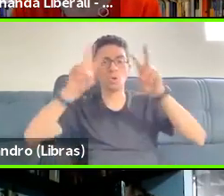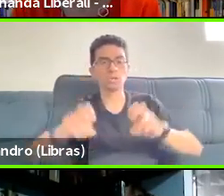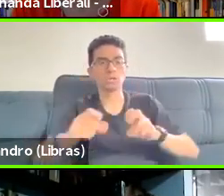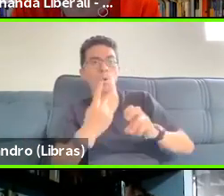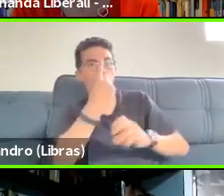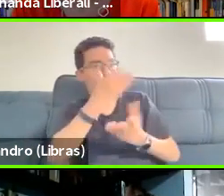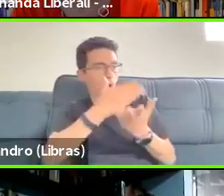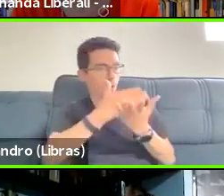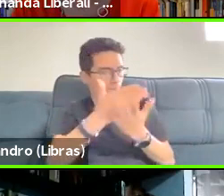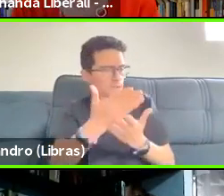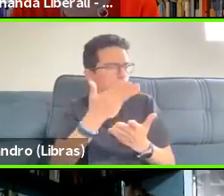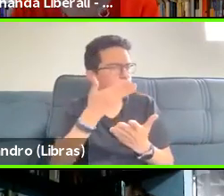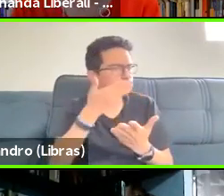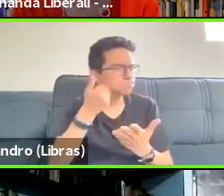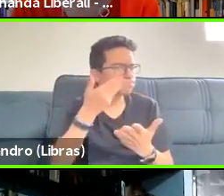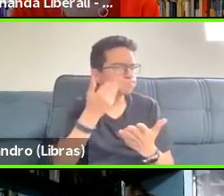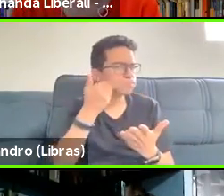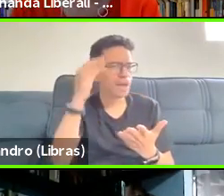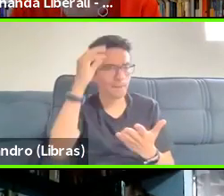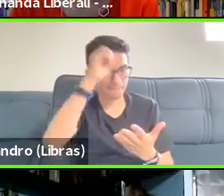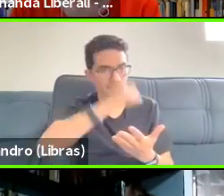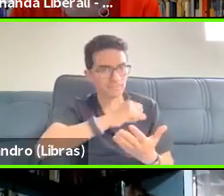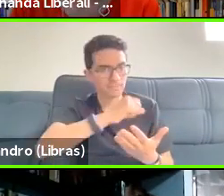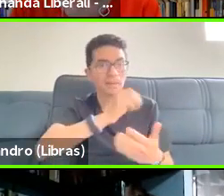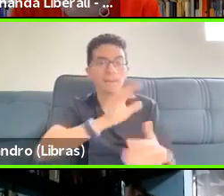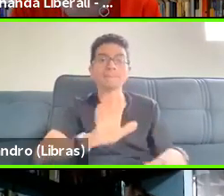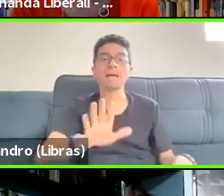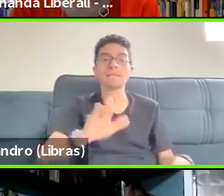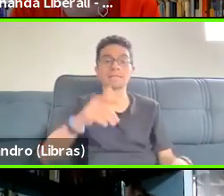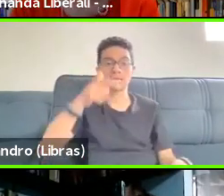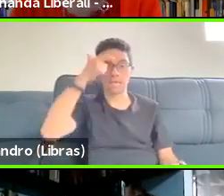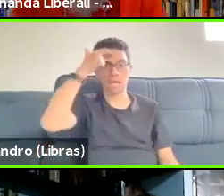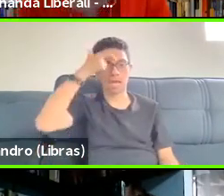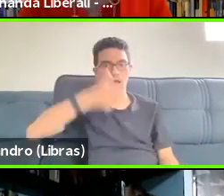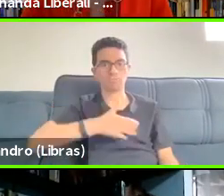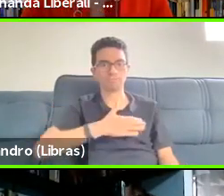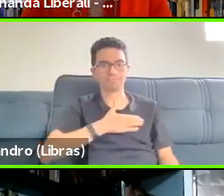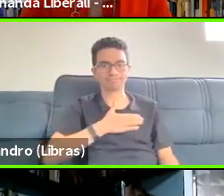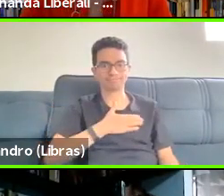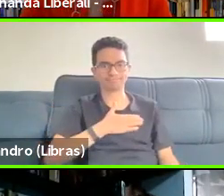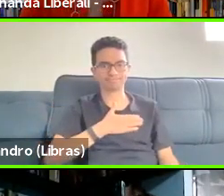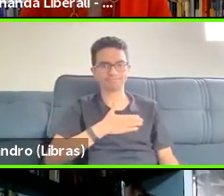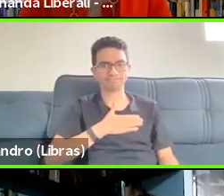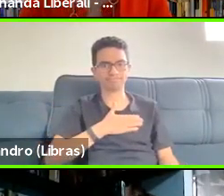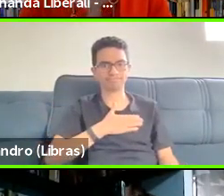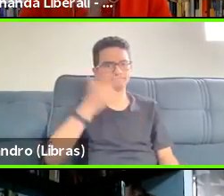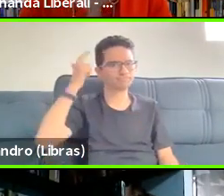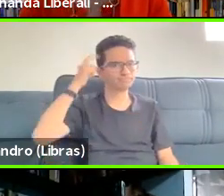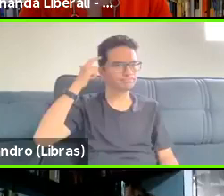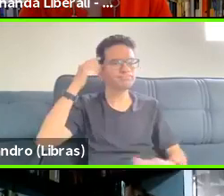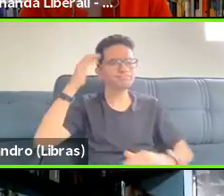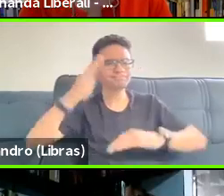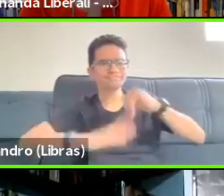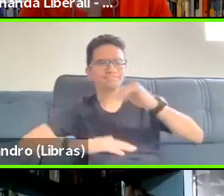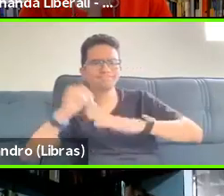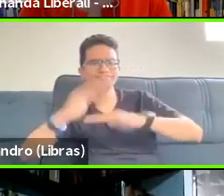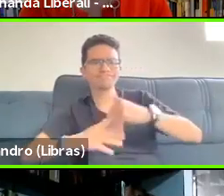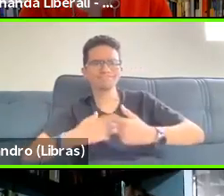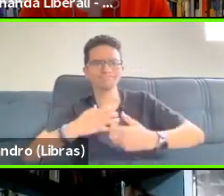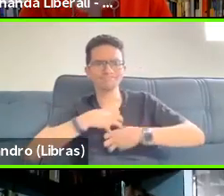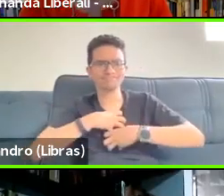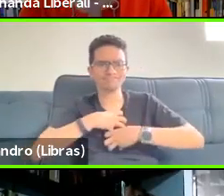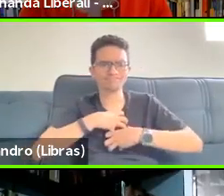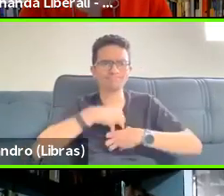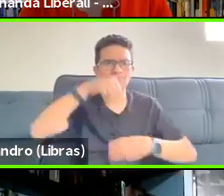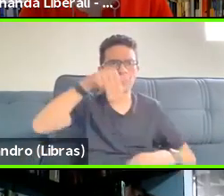know is that those are our thinking tools. Those are our methodological tools. They're not what we are actually studying. And the